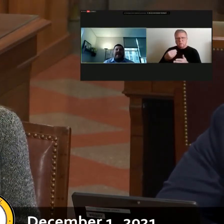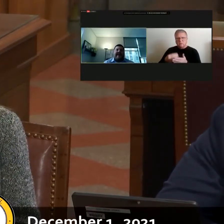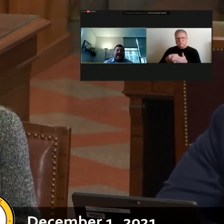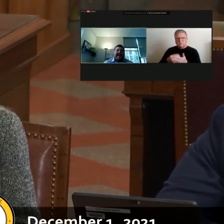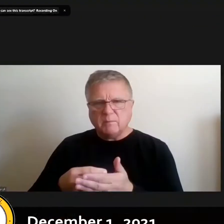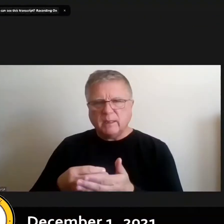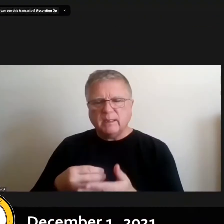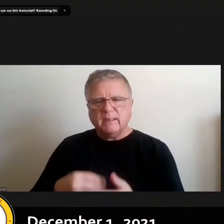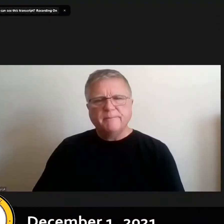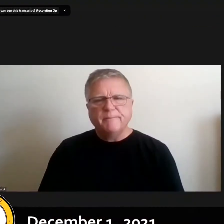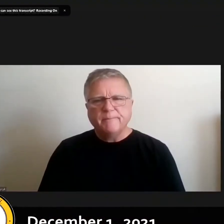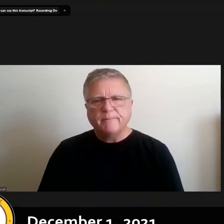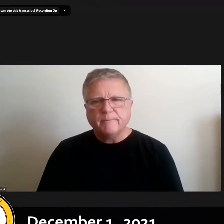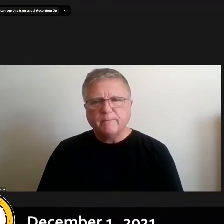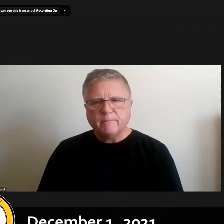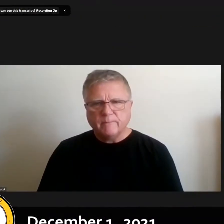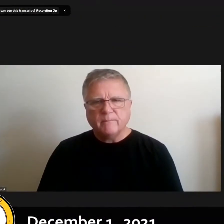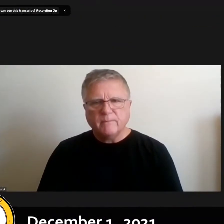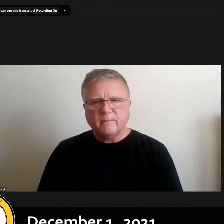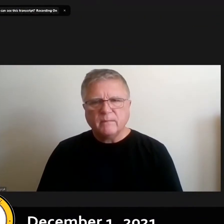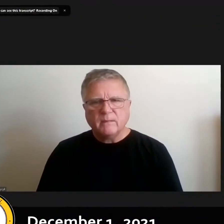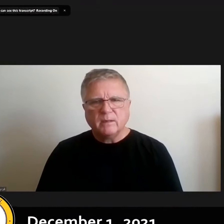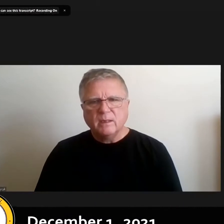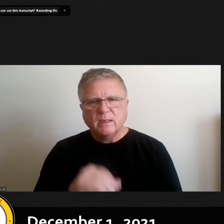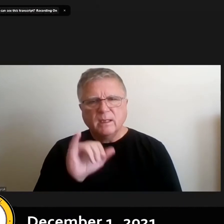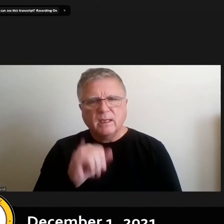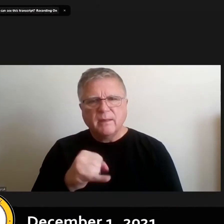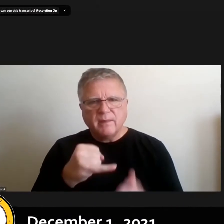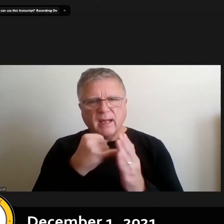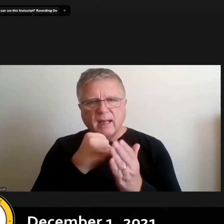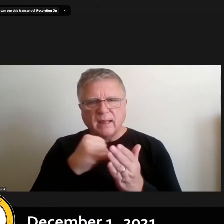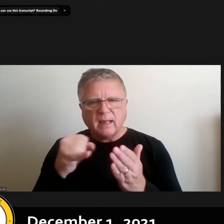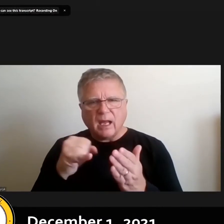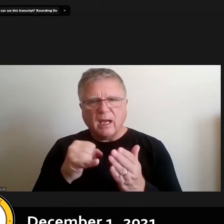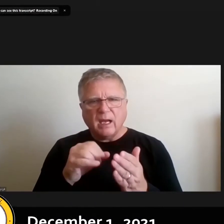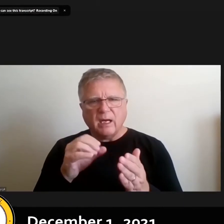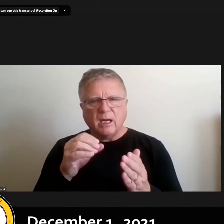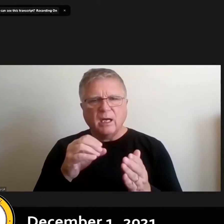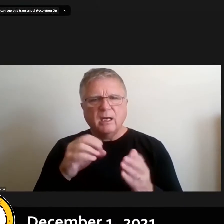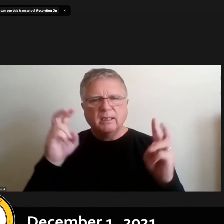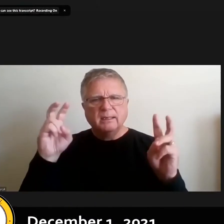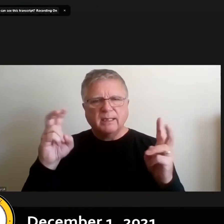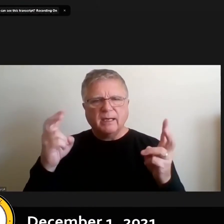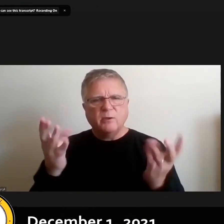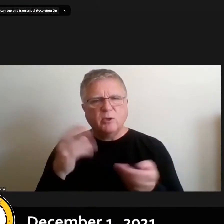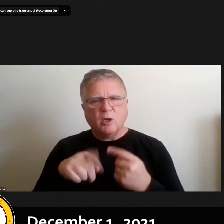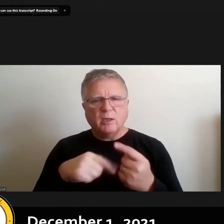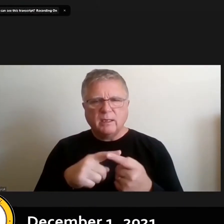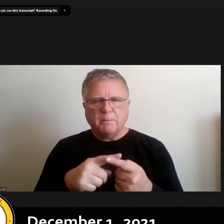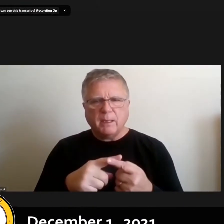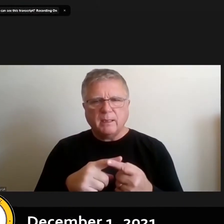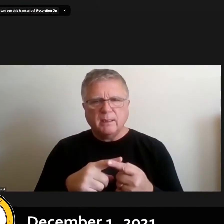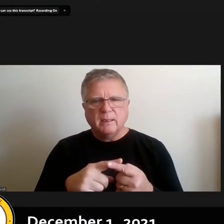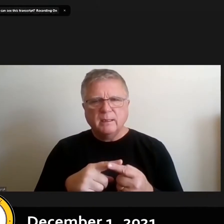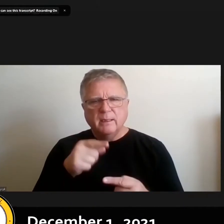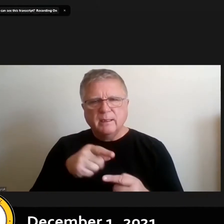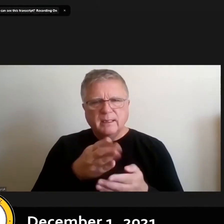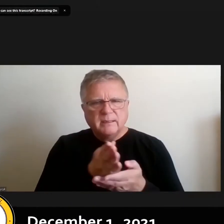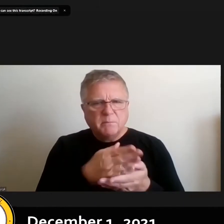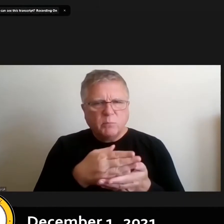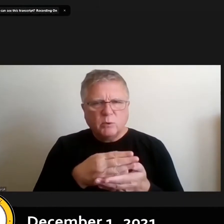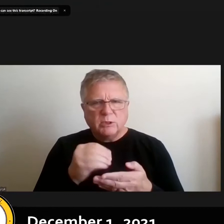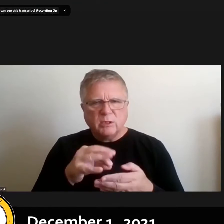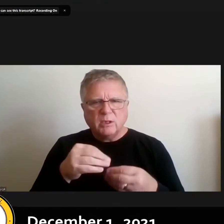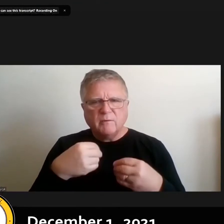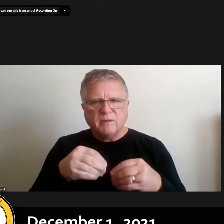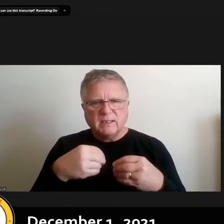so that that that uh line object account uh title that you're referring to is is basically the portion of the sales tax that we